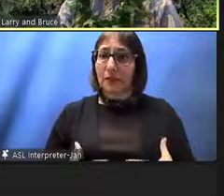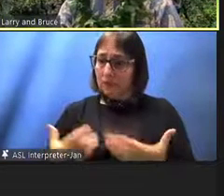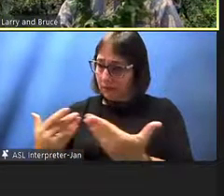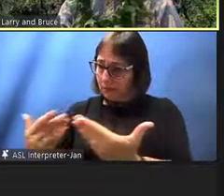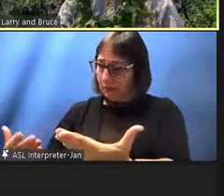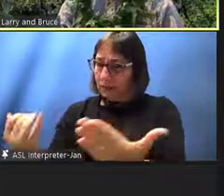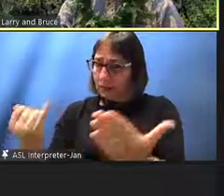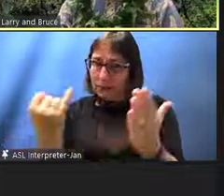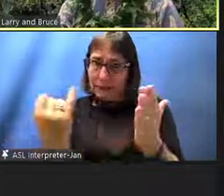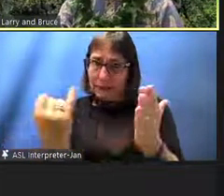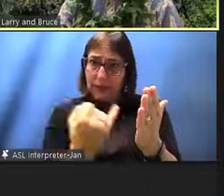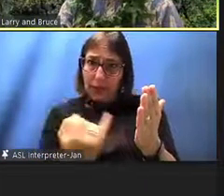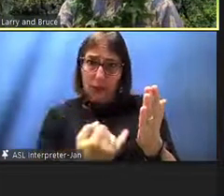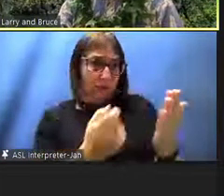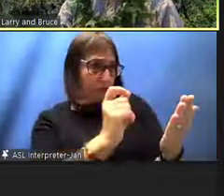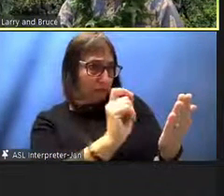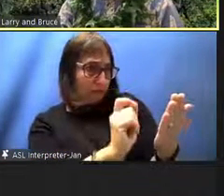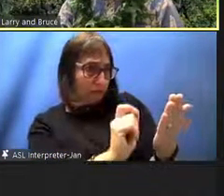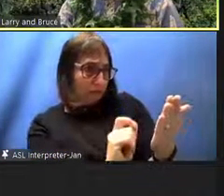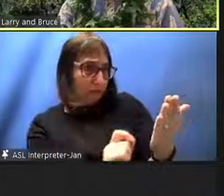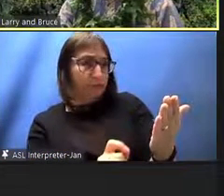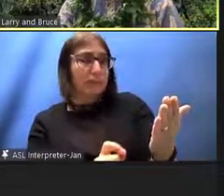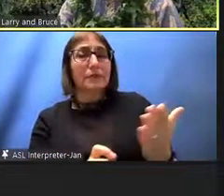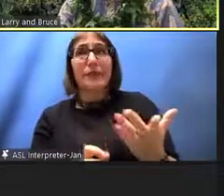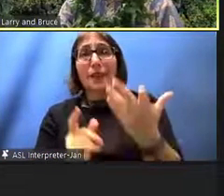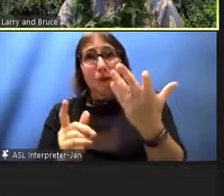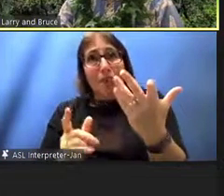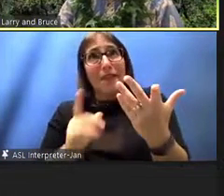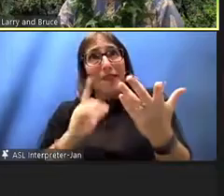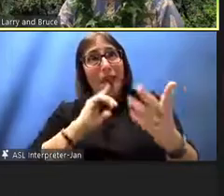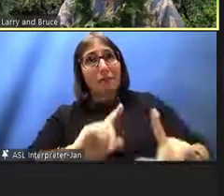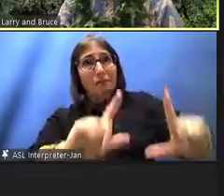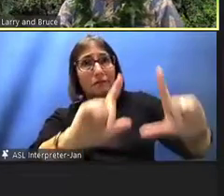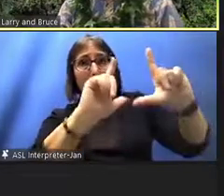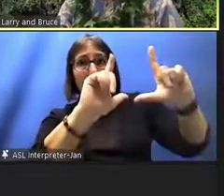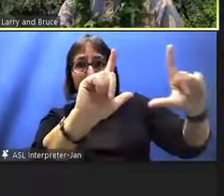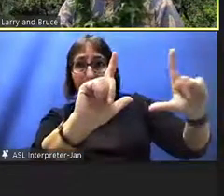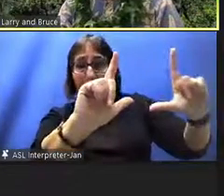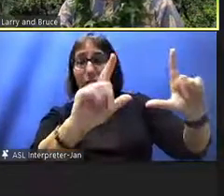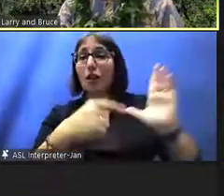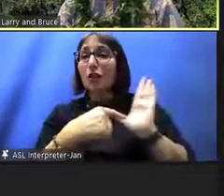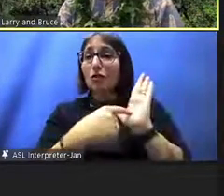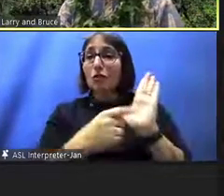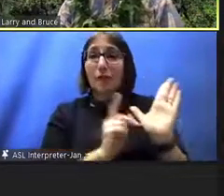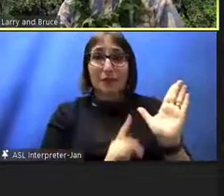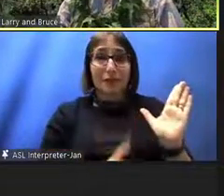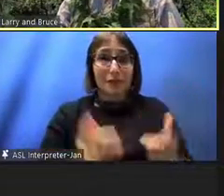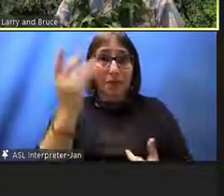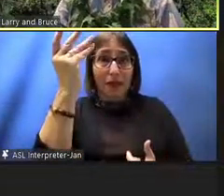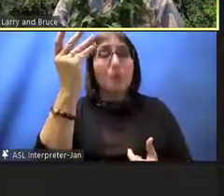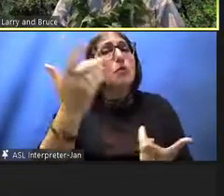so there he that's what we have of our king kamehameha when he was getting on in his years